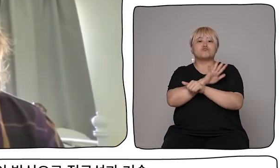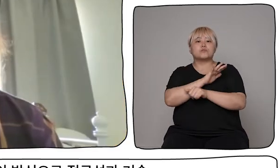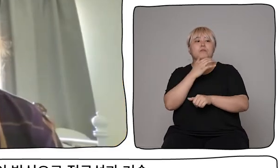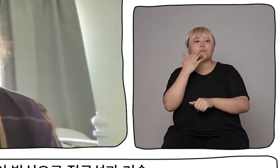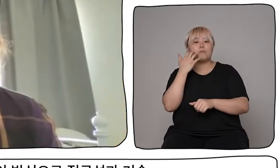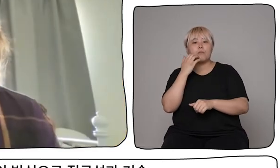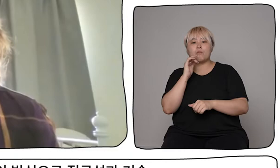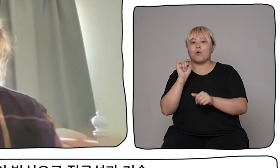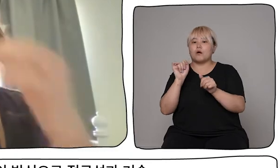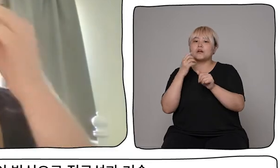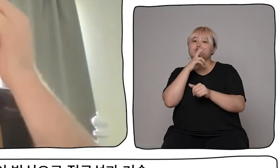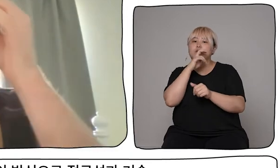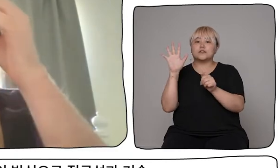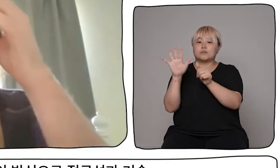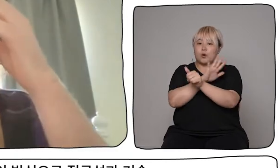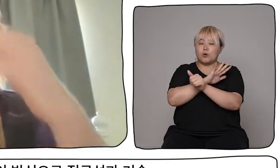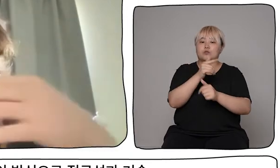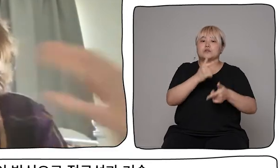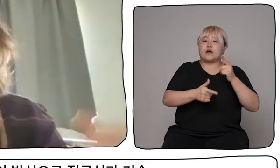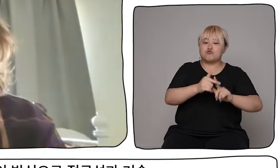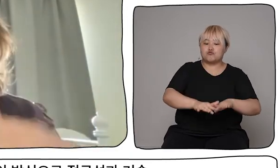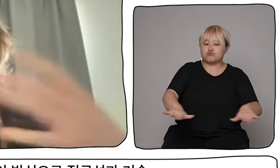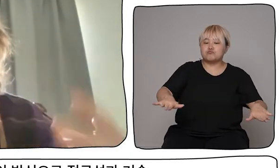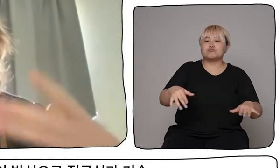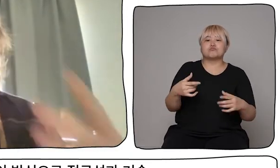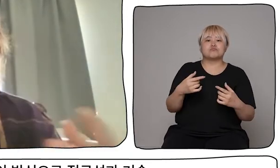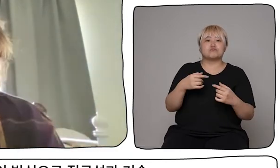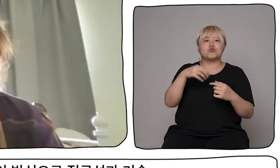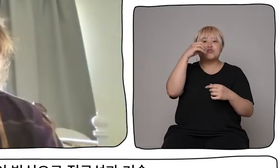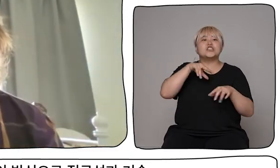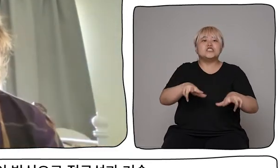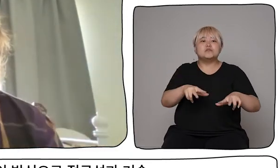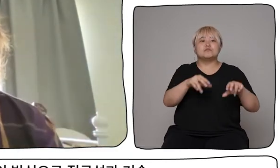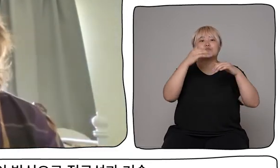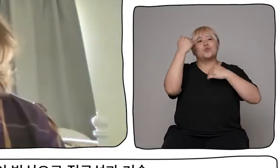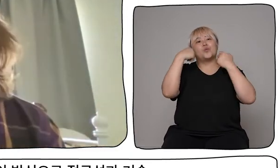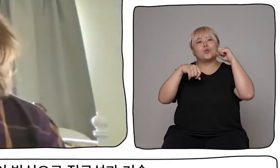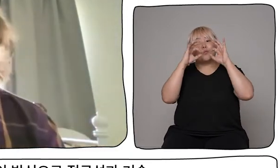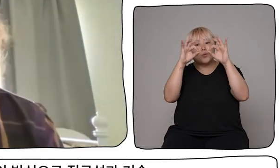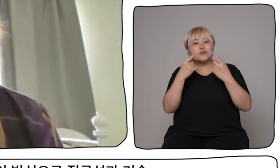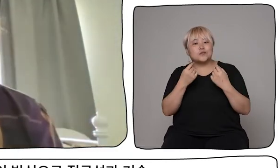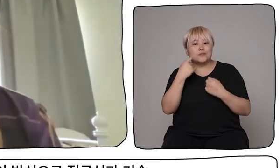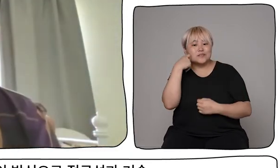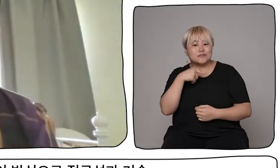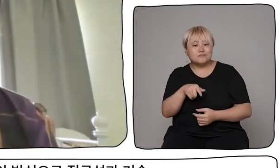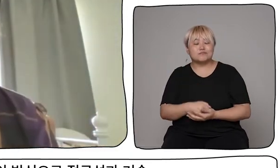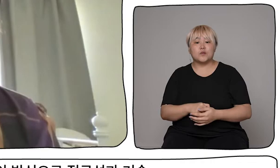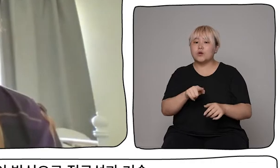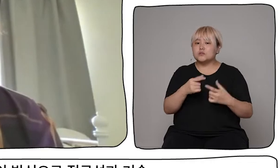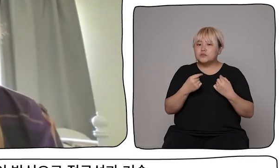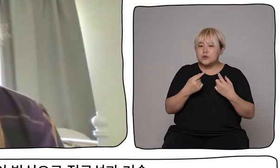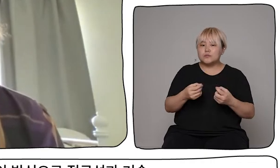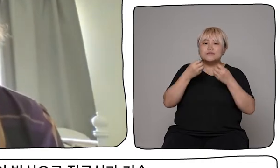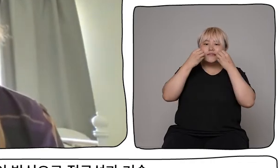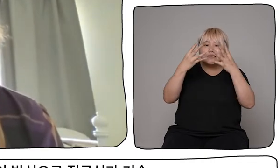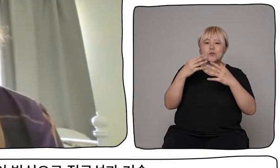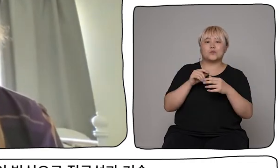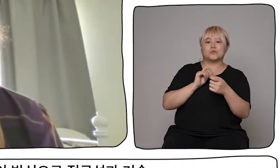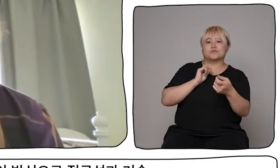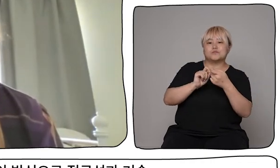So that is an example of some of the sort of innovative and new ways that we are trying to push the boundaries when it comes to